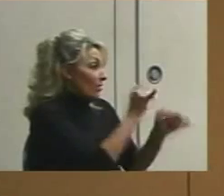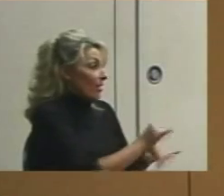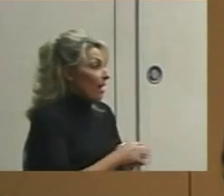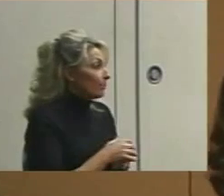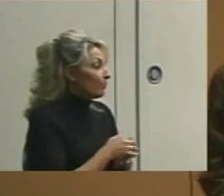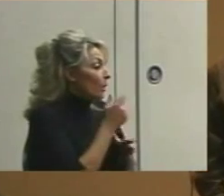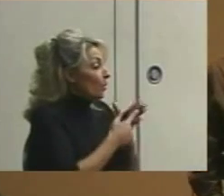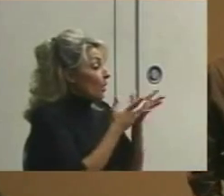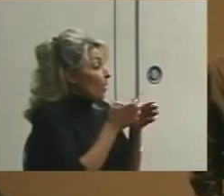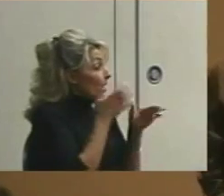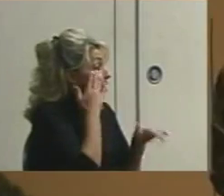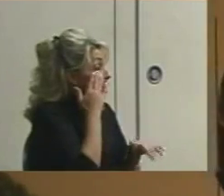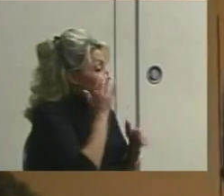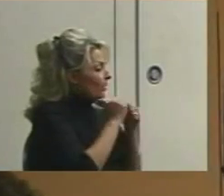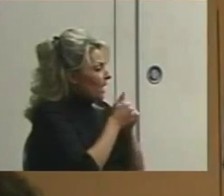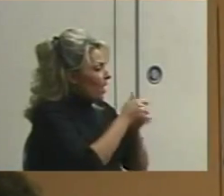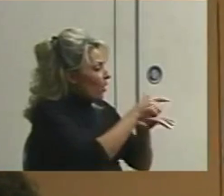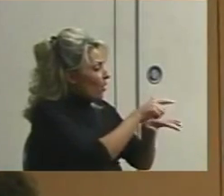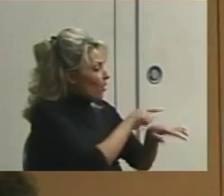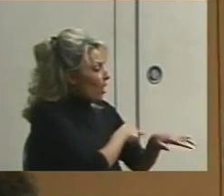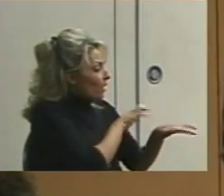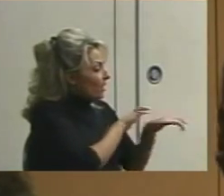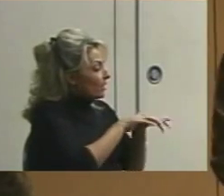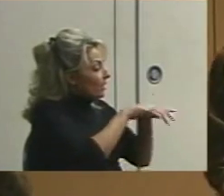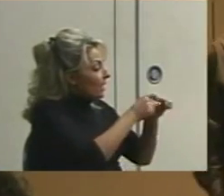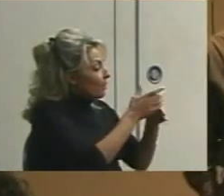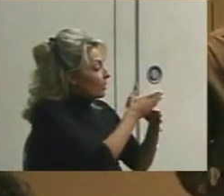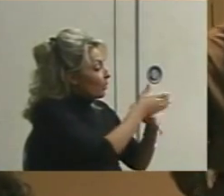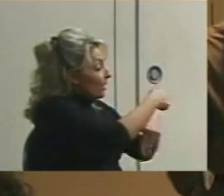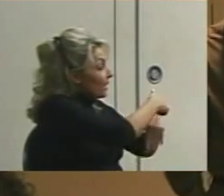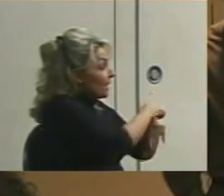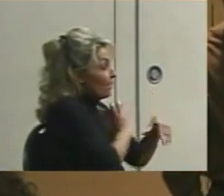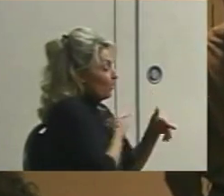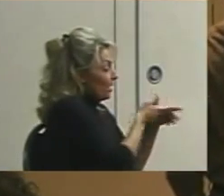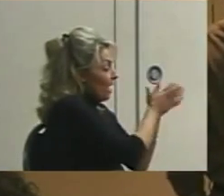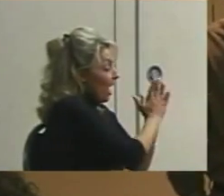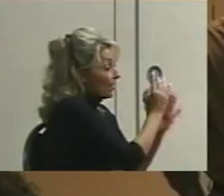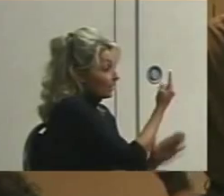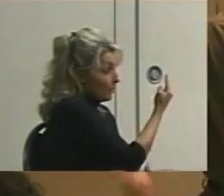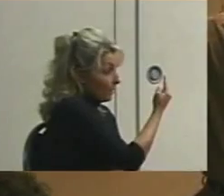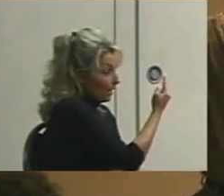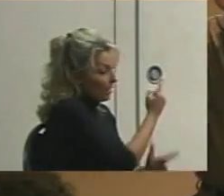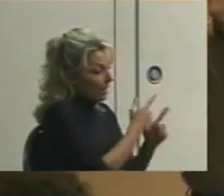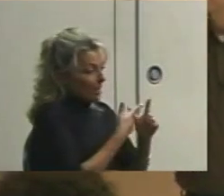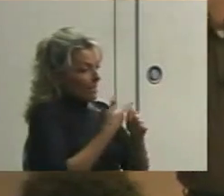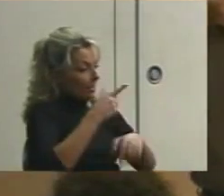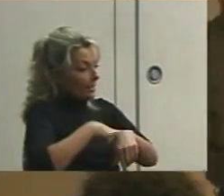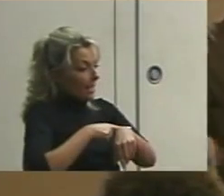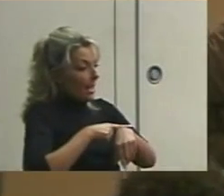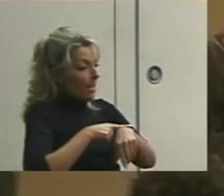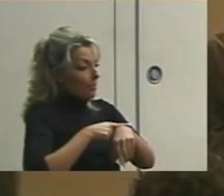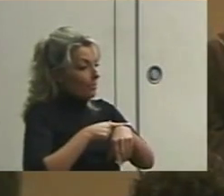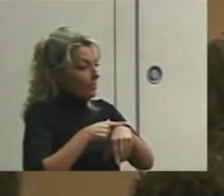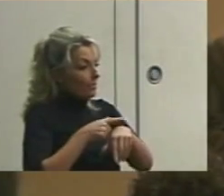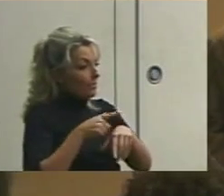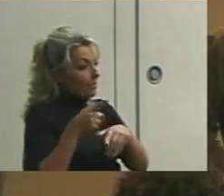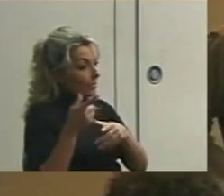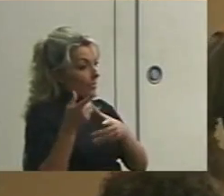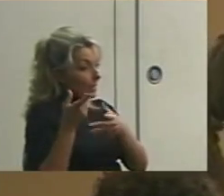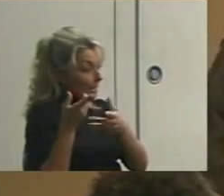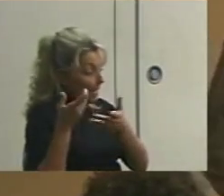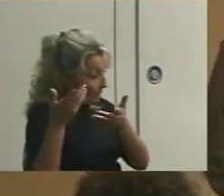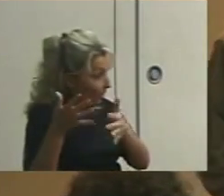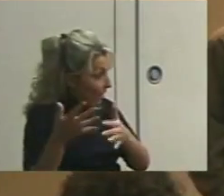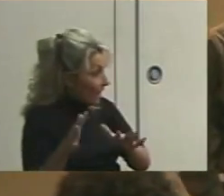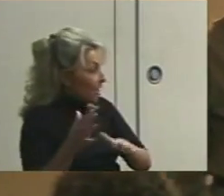want to know is, how long does it take between the time we ask something and the time it gets done? That's